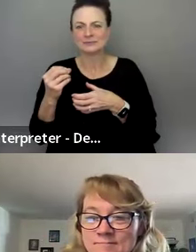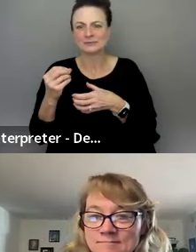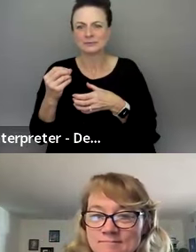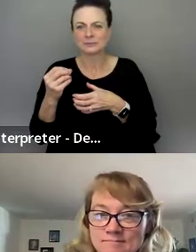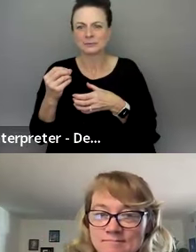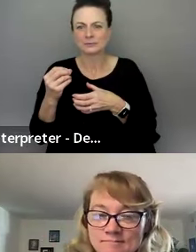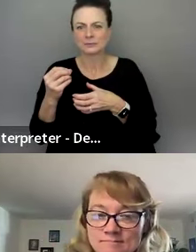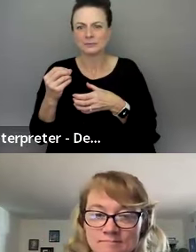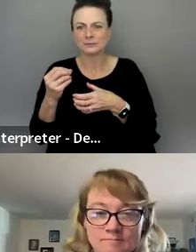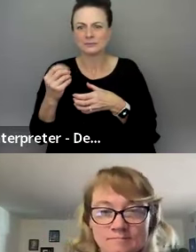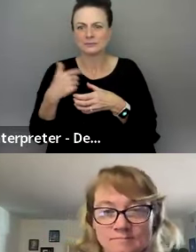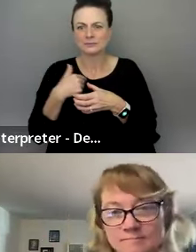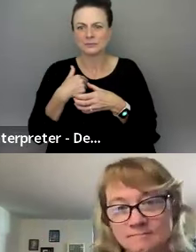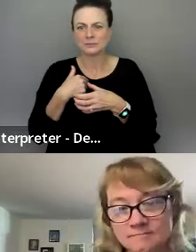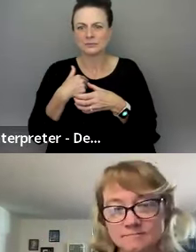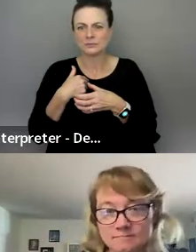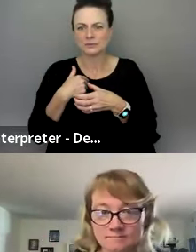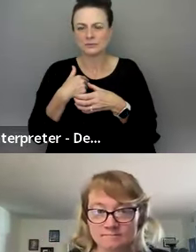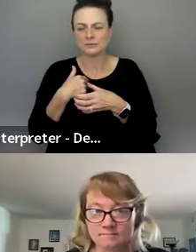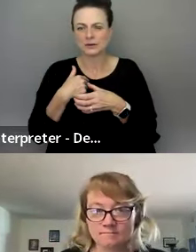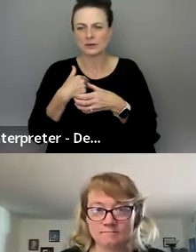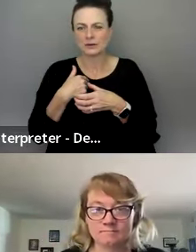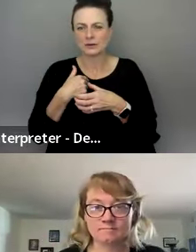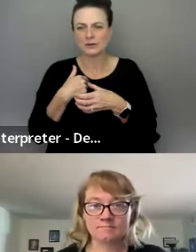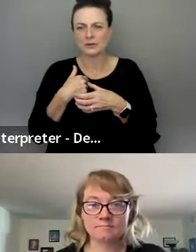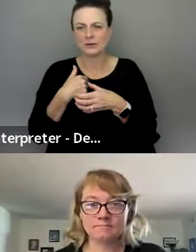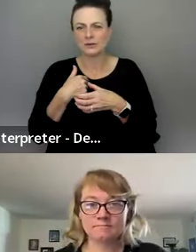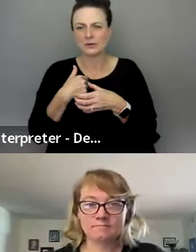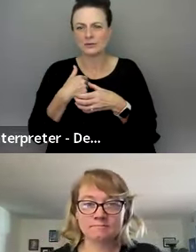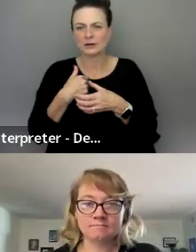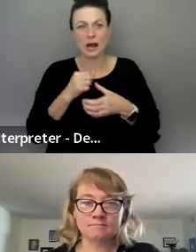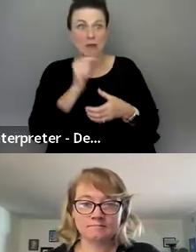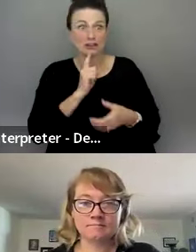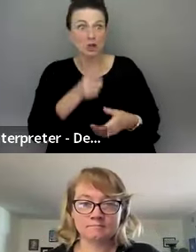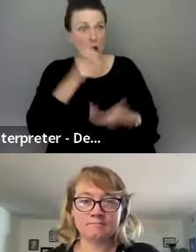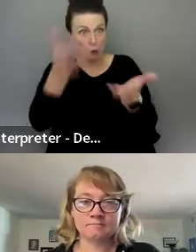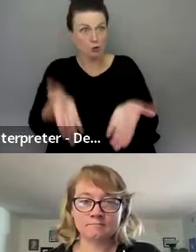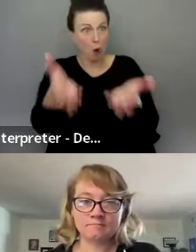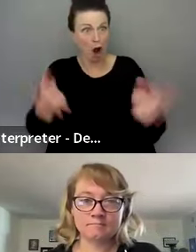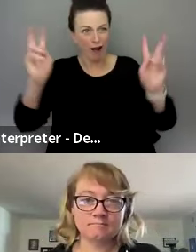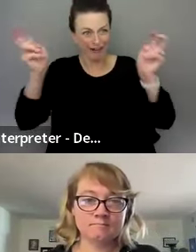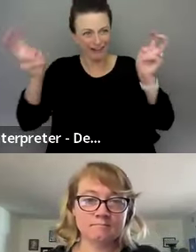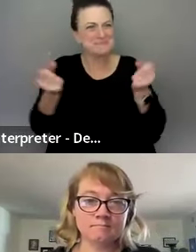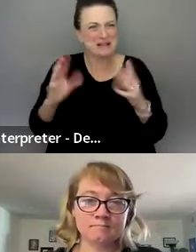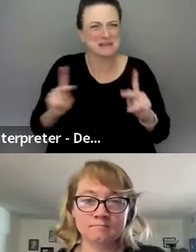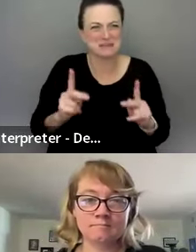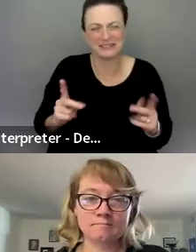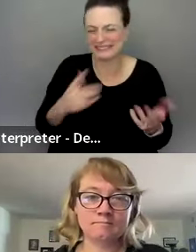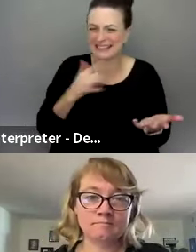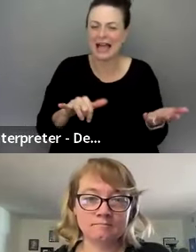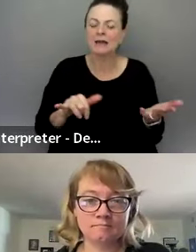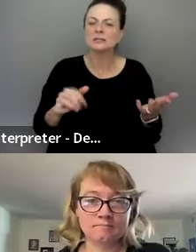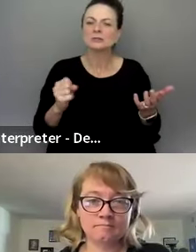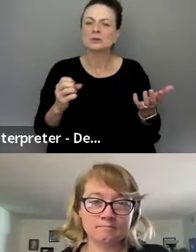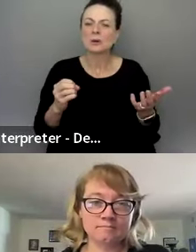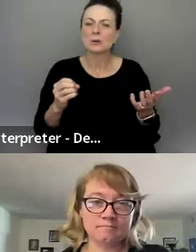uh, I can, uh, show what, who you are. And, uh, now they